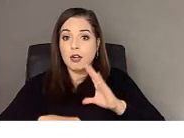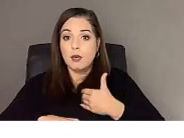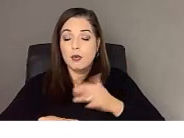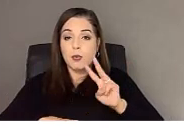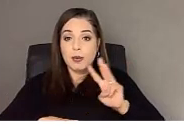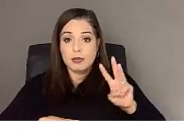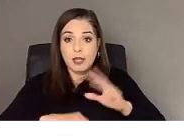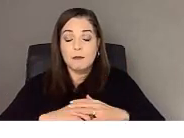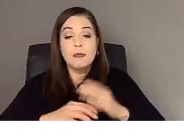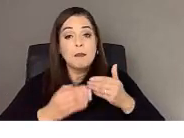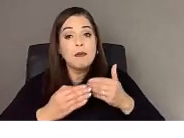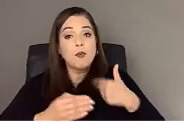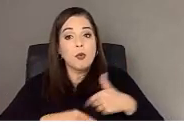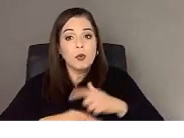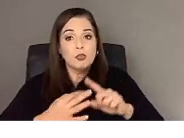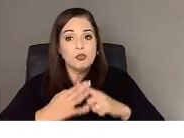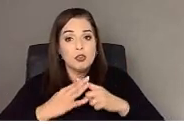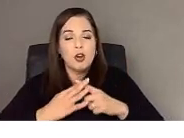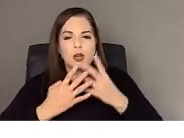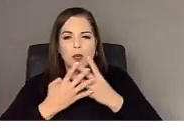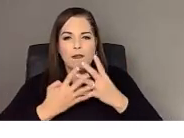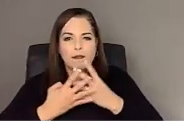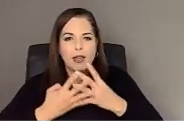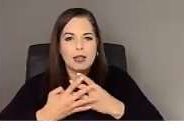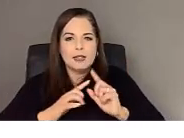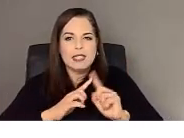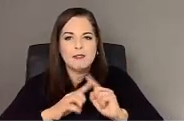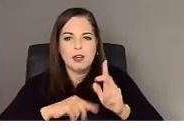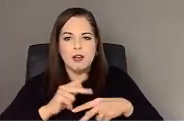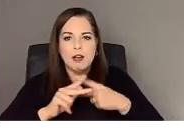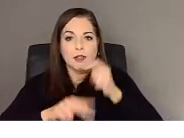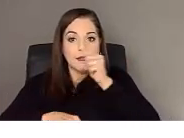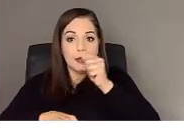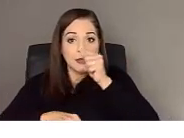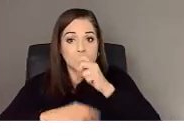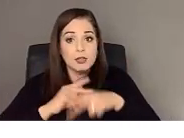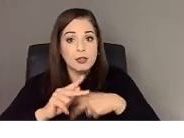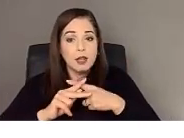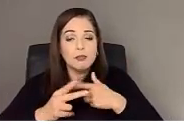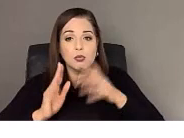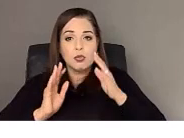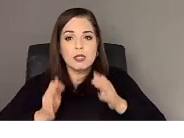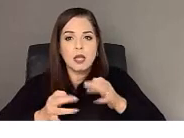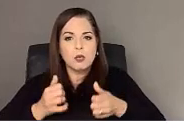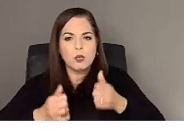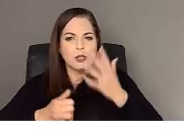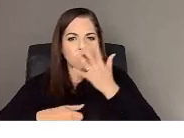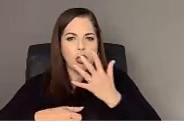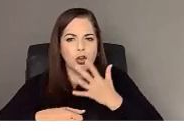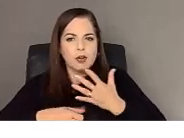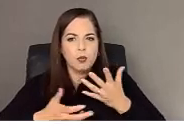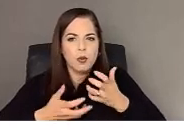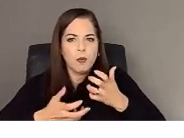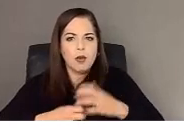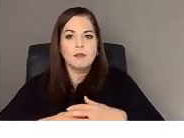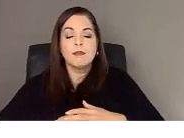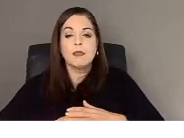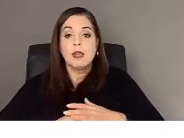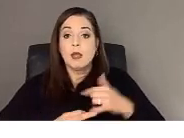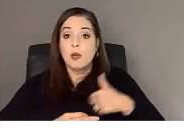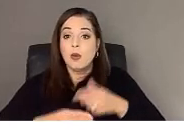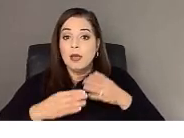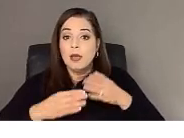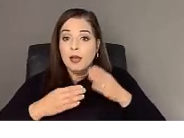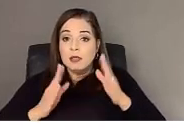Before we started, we vetted a variety of different animation types to decide what look we wanted. And we ended up